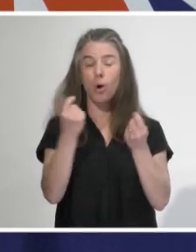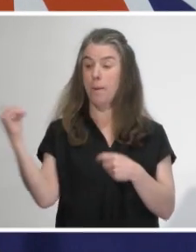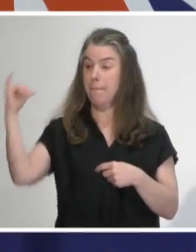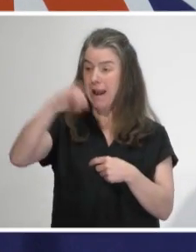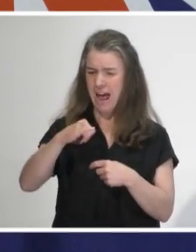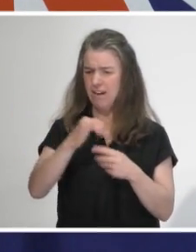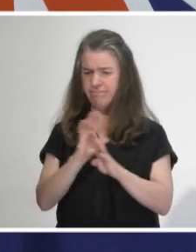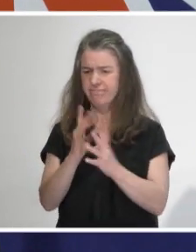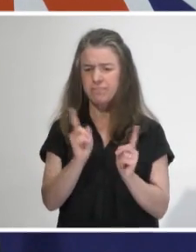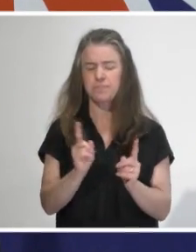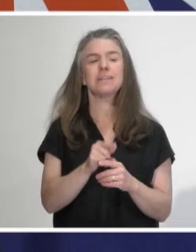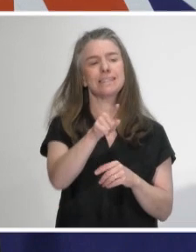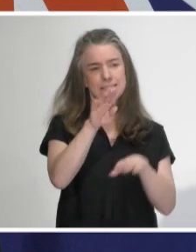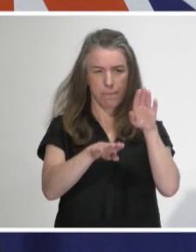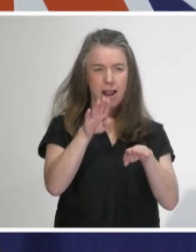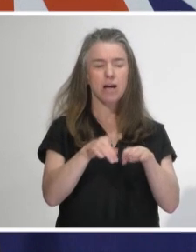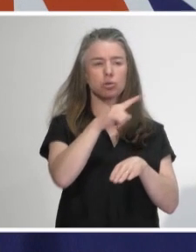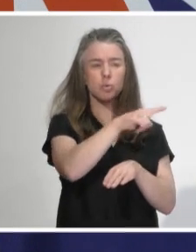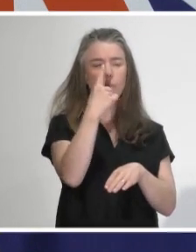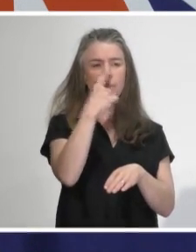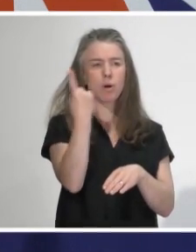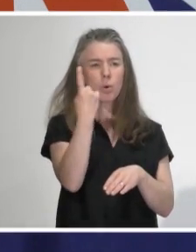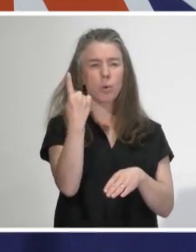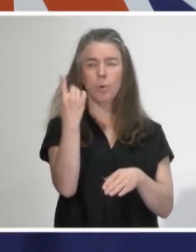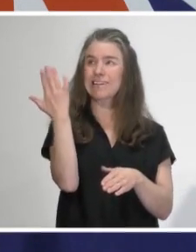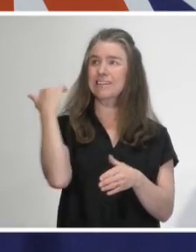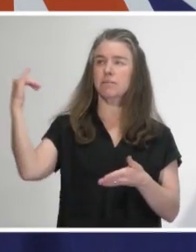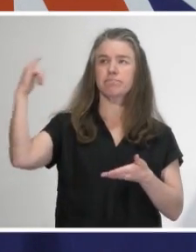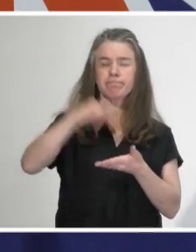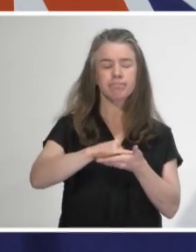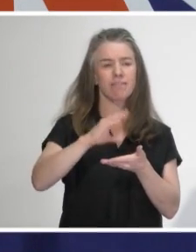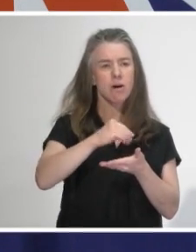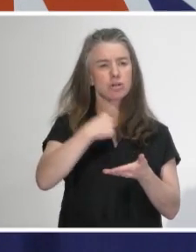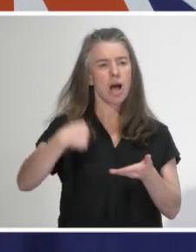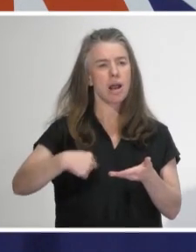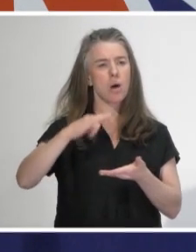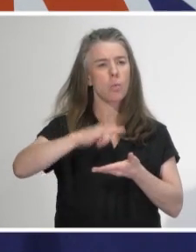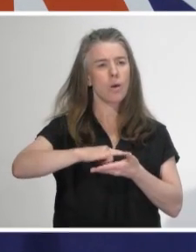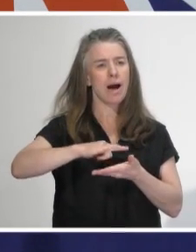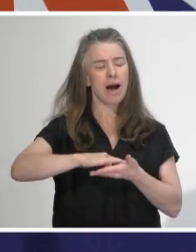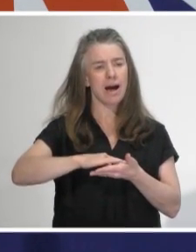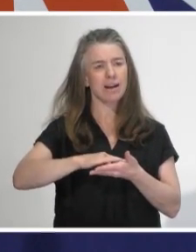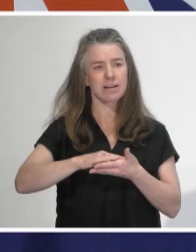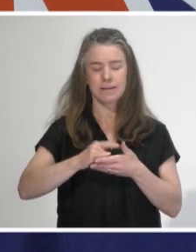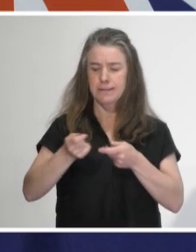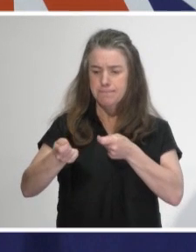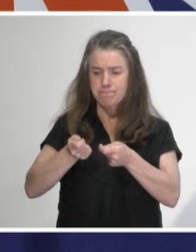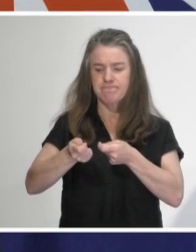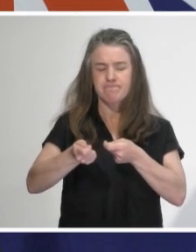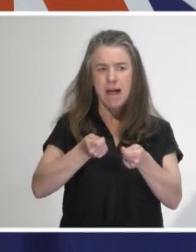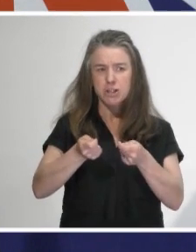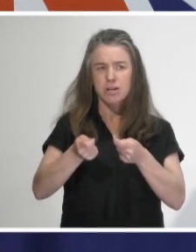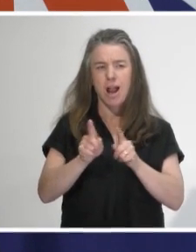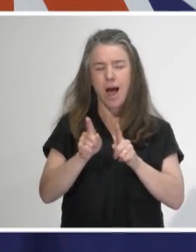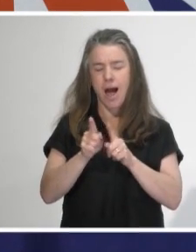Yeah, the logistics are similar to what we did for the folk who came in from Wuhan. So it's all a very carefully managed, stage managed